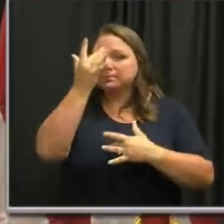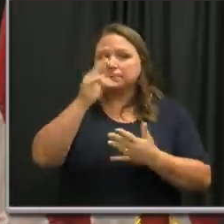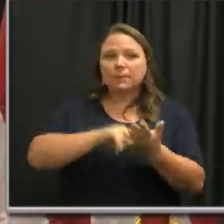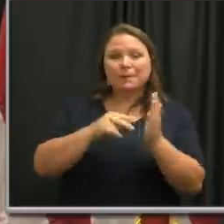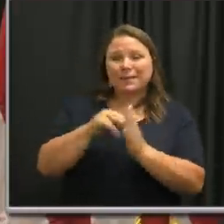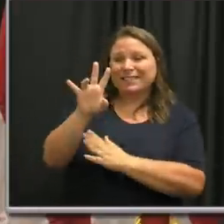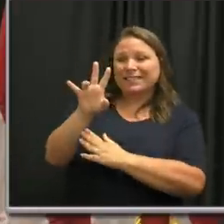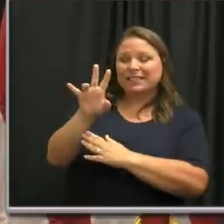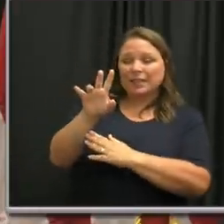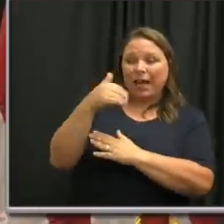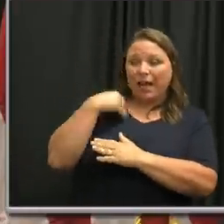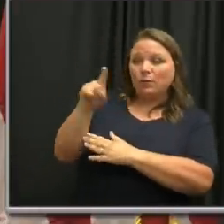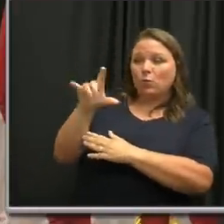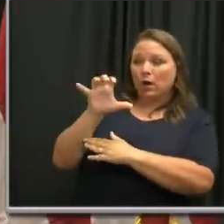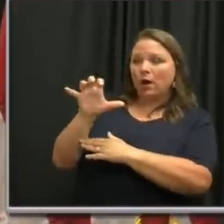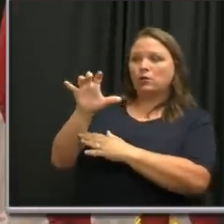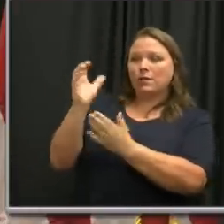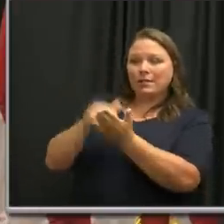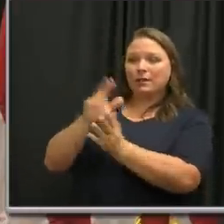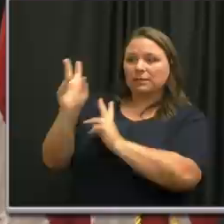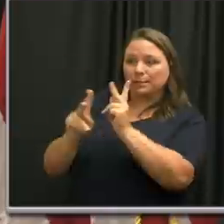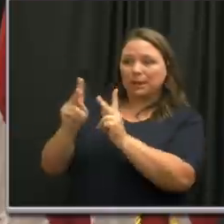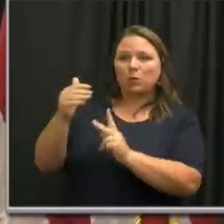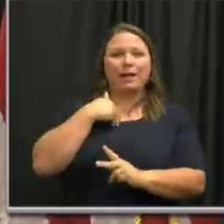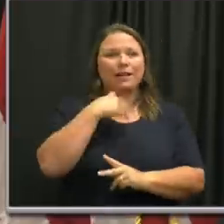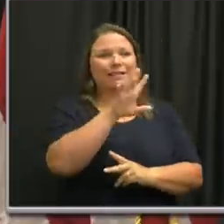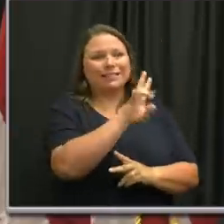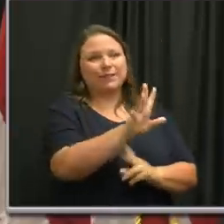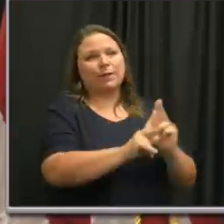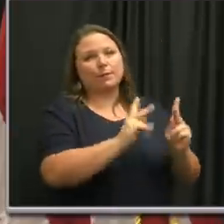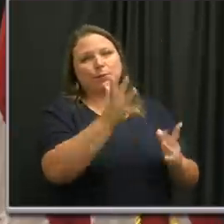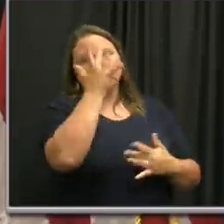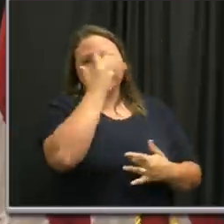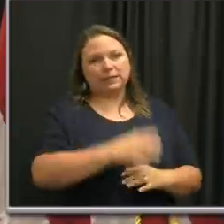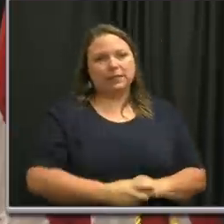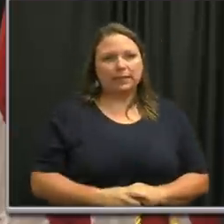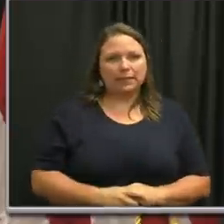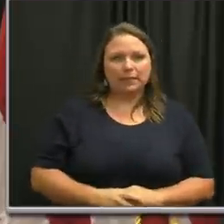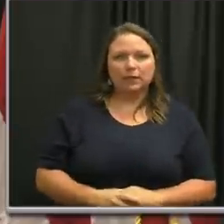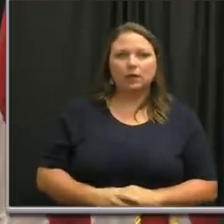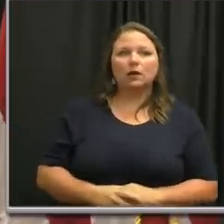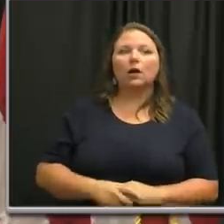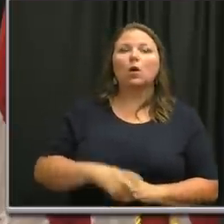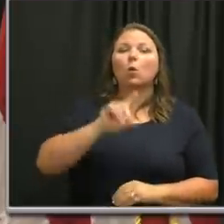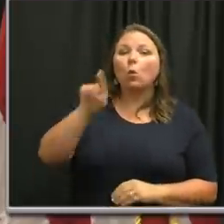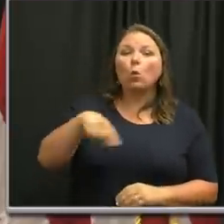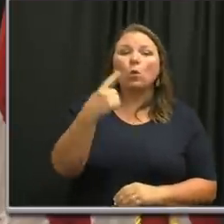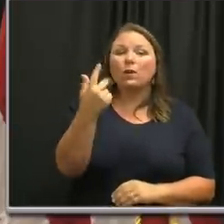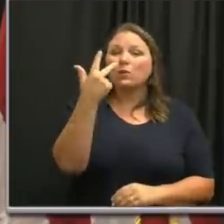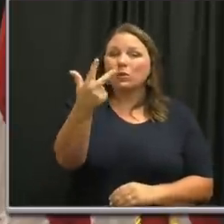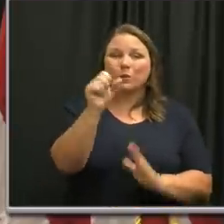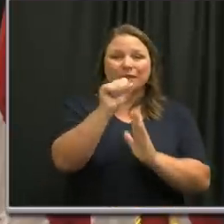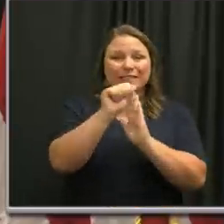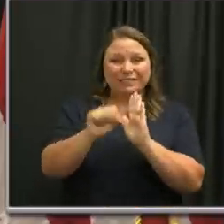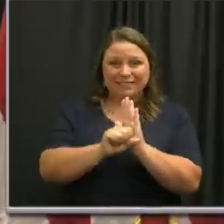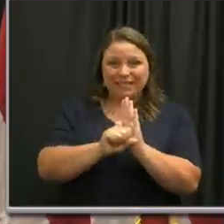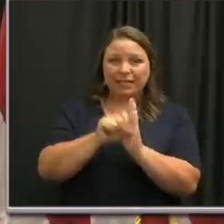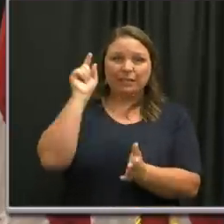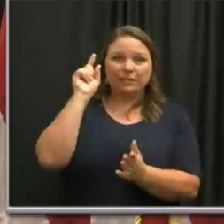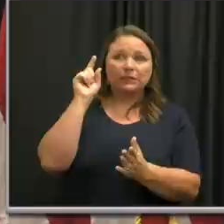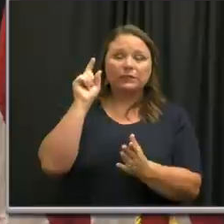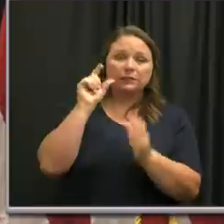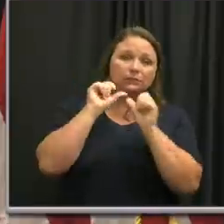out of every 100,000 residents, more than all but three states nationwide. But in Nashville,